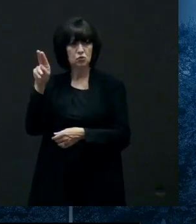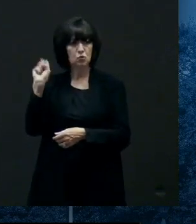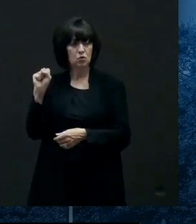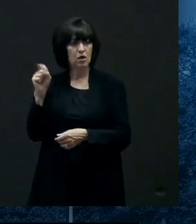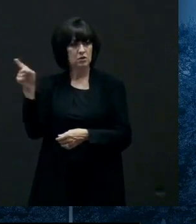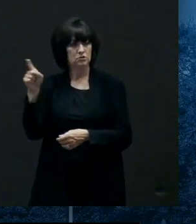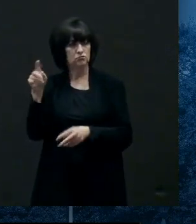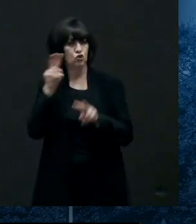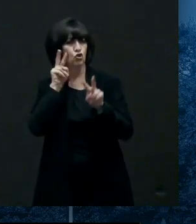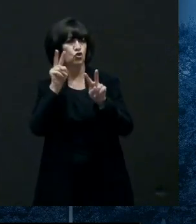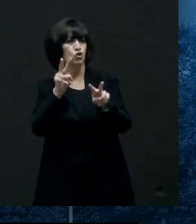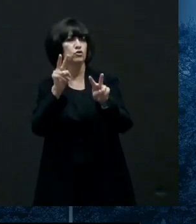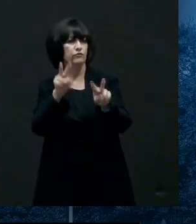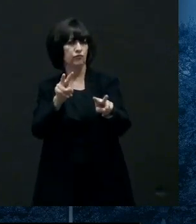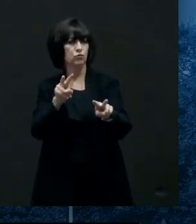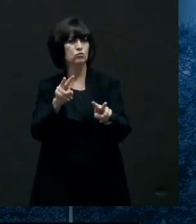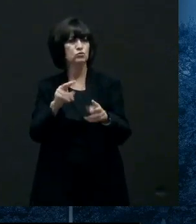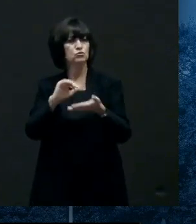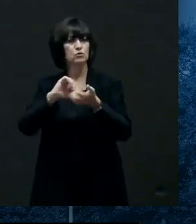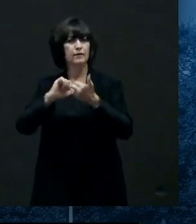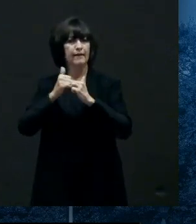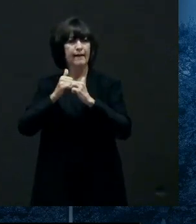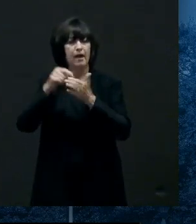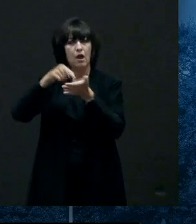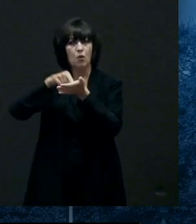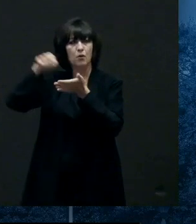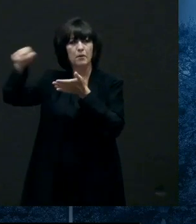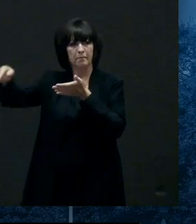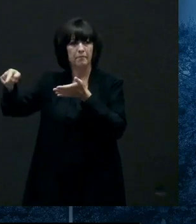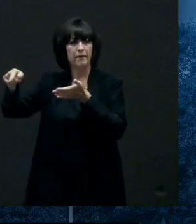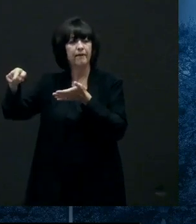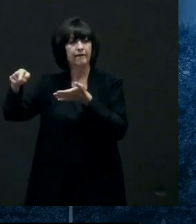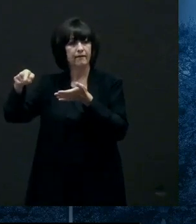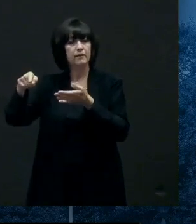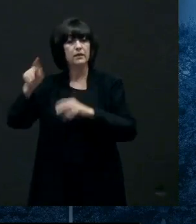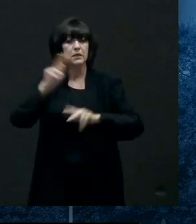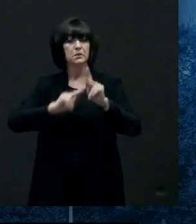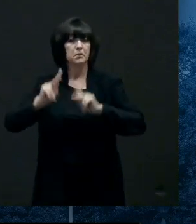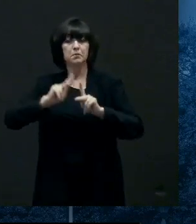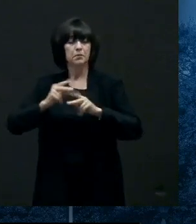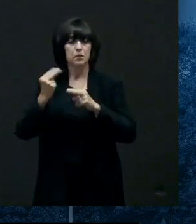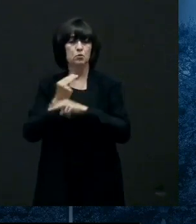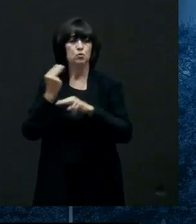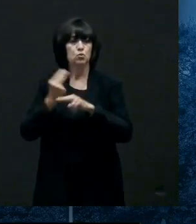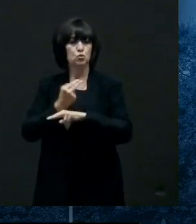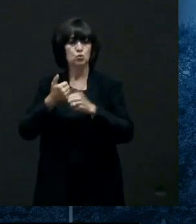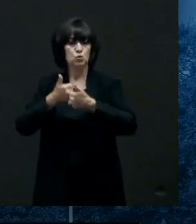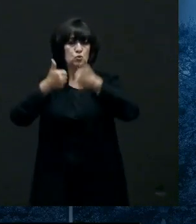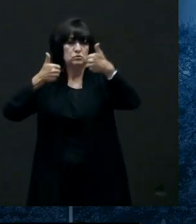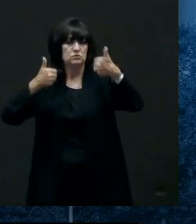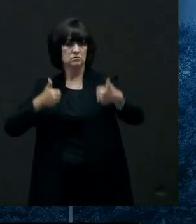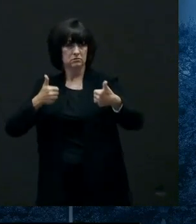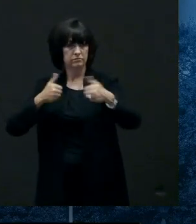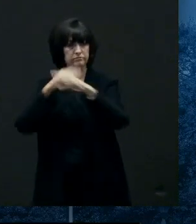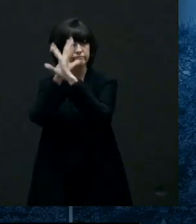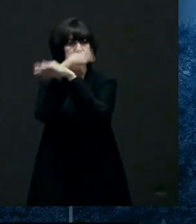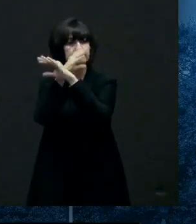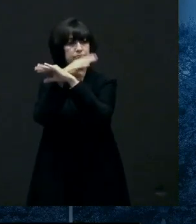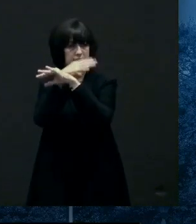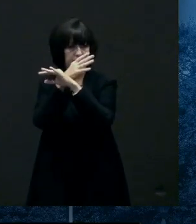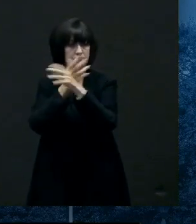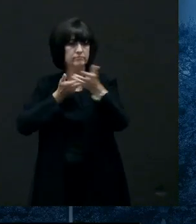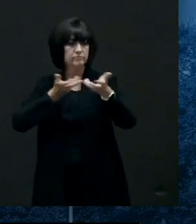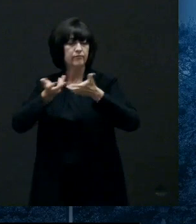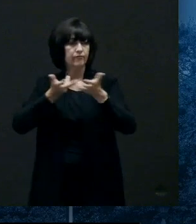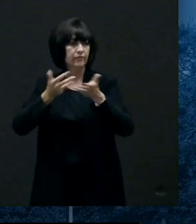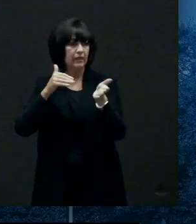options and delaware has recently lifted more restrictions on telemedicine with a recent bill that you signed since many doctors predict the telemedicine will